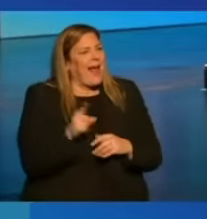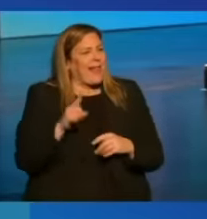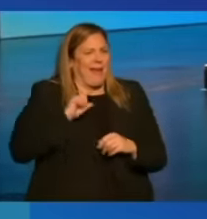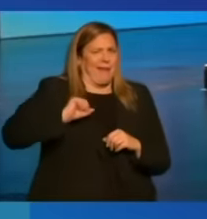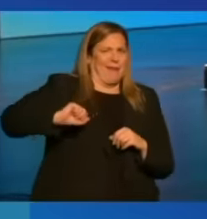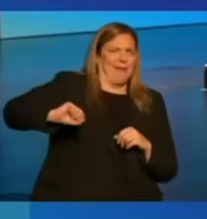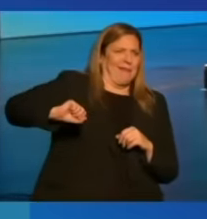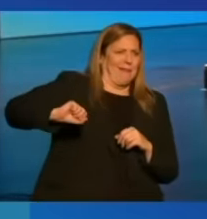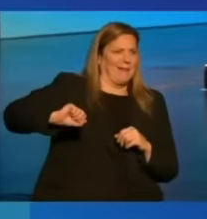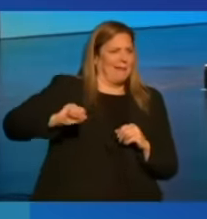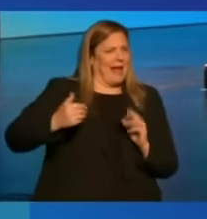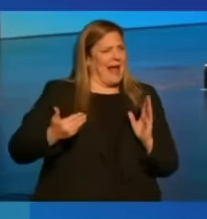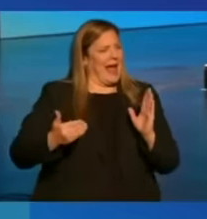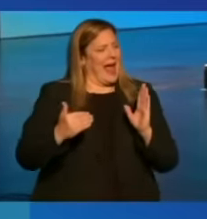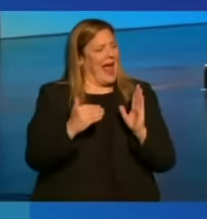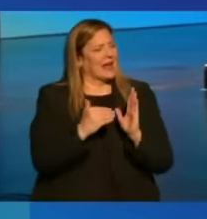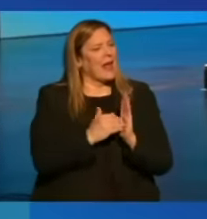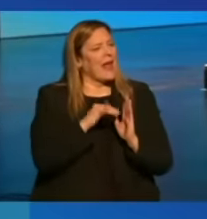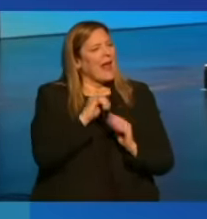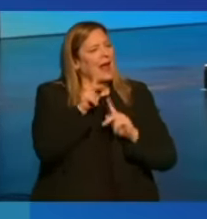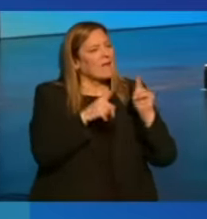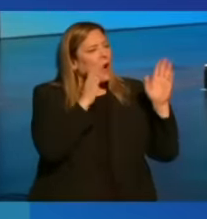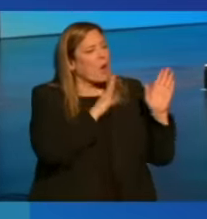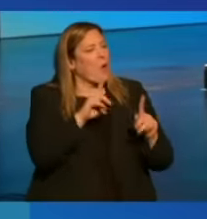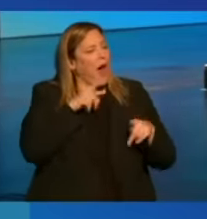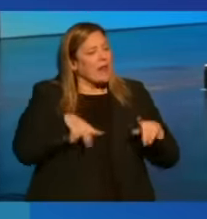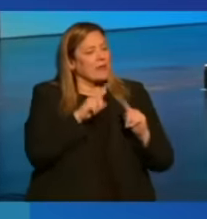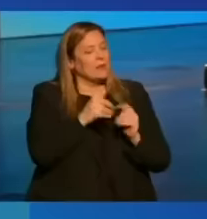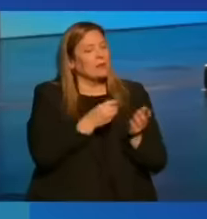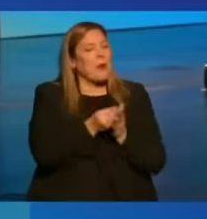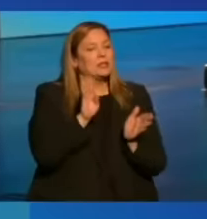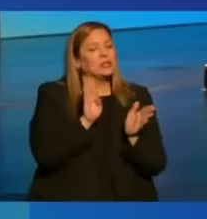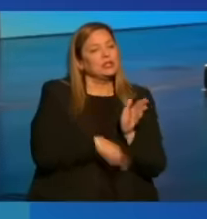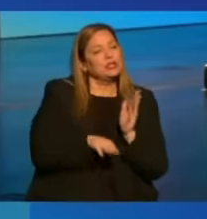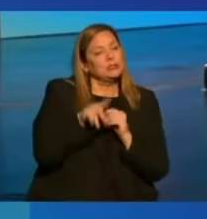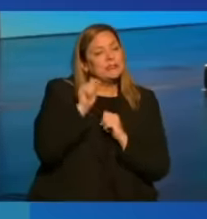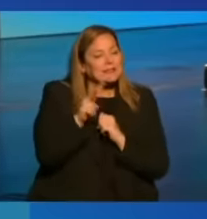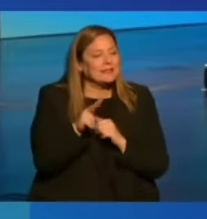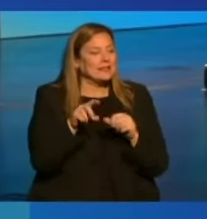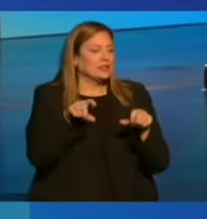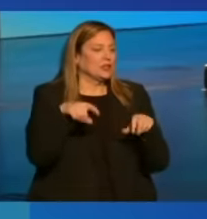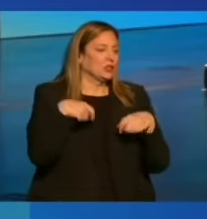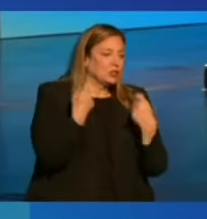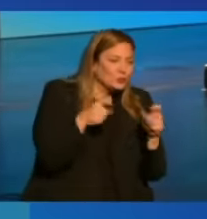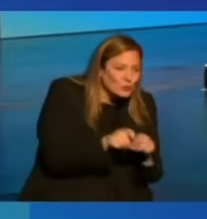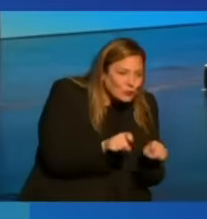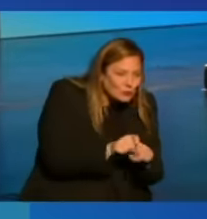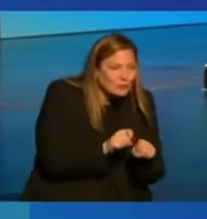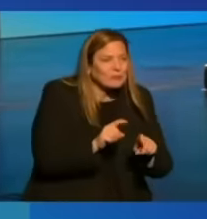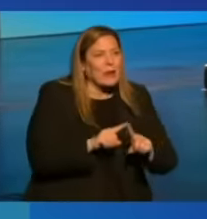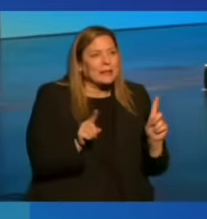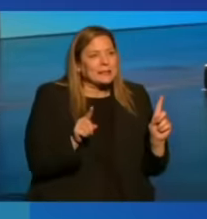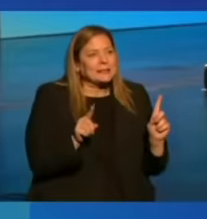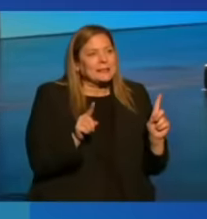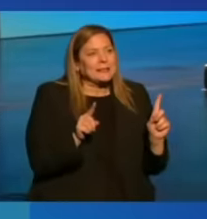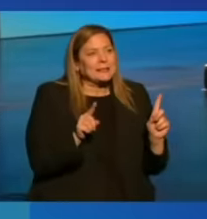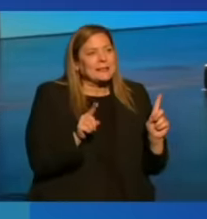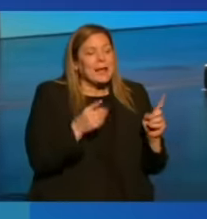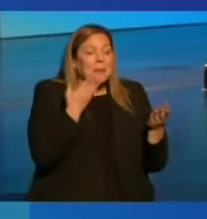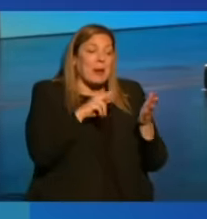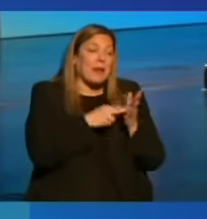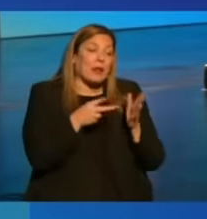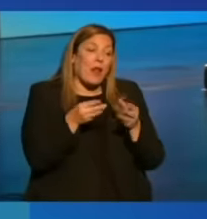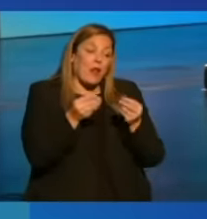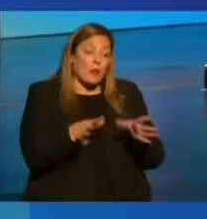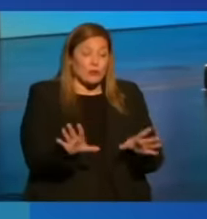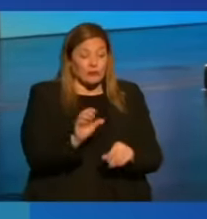pushed back against an arrangement that allows them to buy cheap TVs and sneakers, but may mean they lose